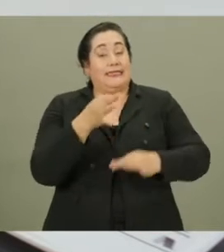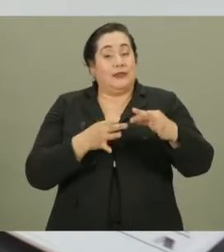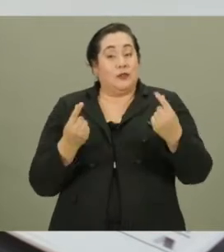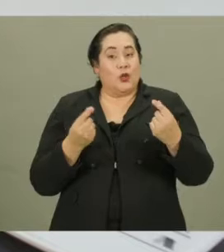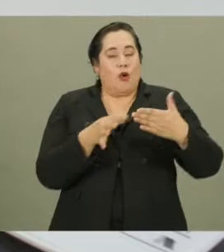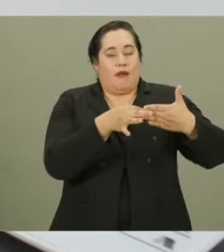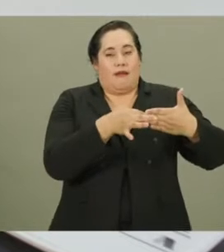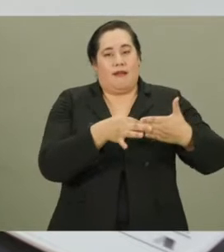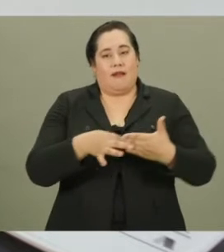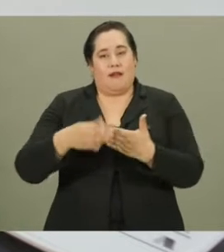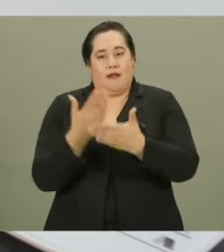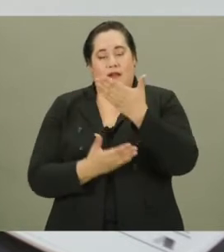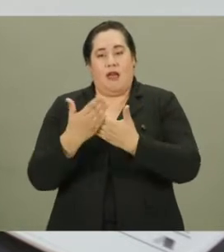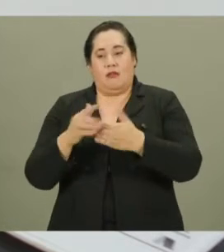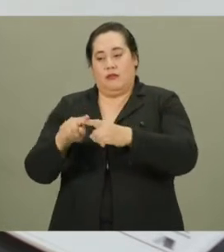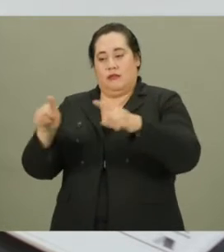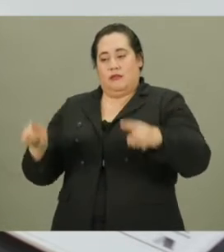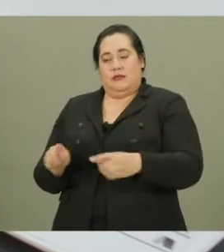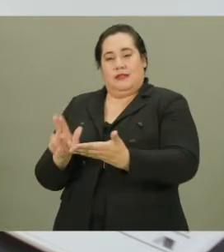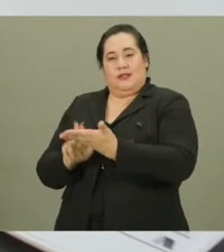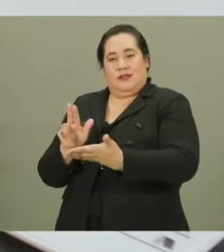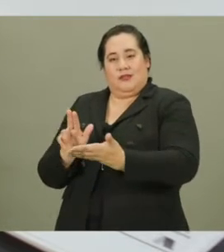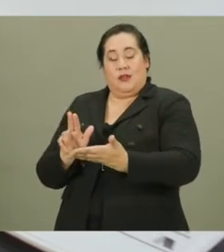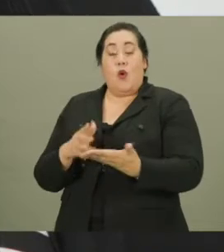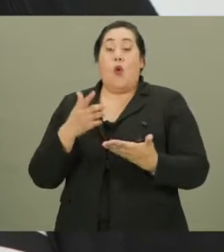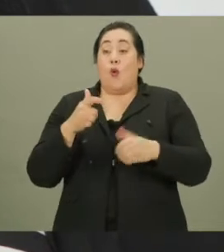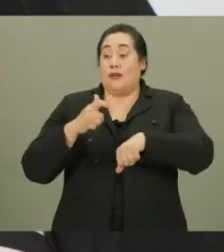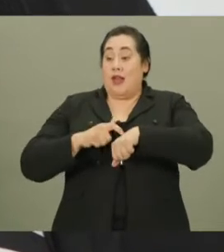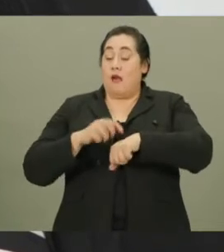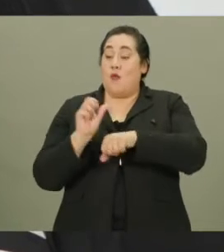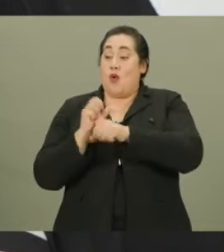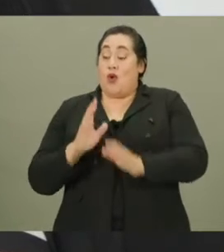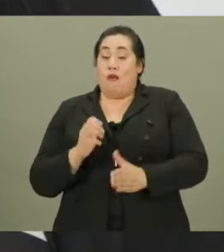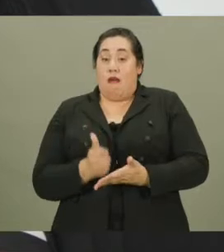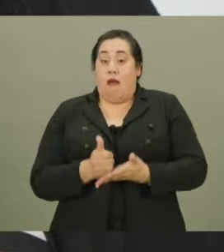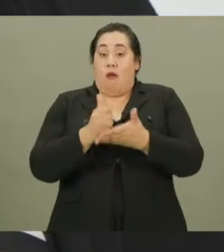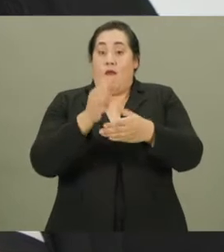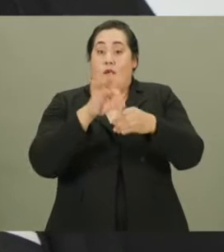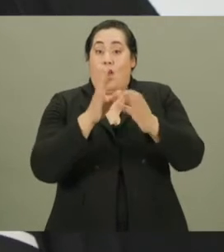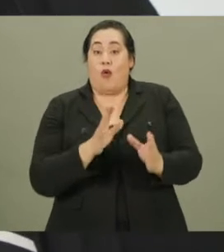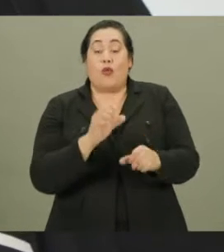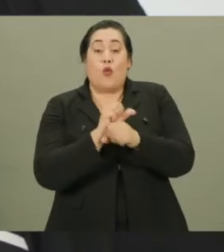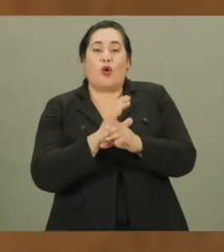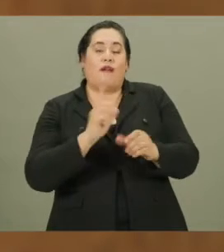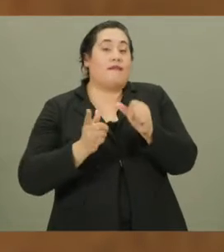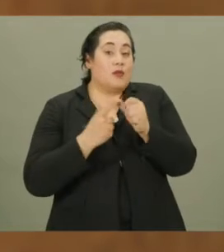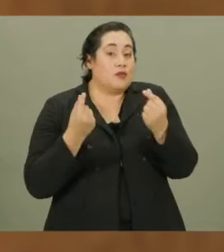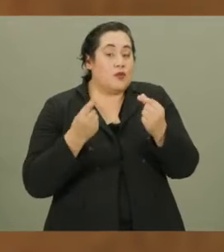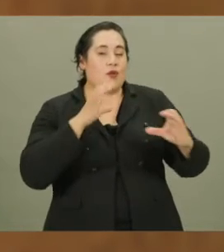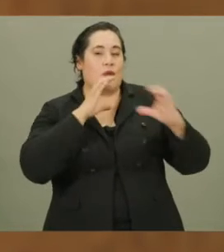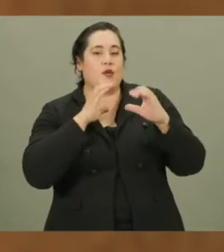Instead, they guided the voter's hand to the signature pad. When it came time for the worker to assist the voter, the worker